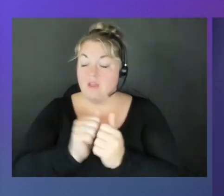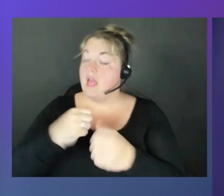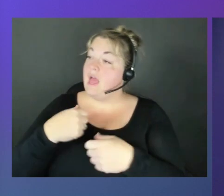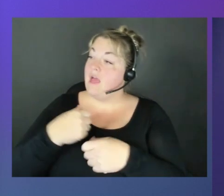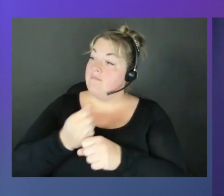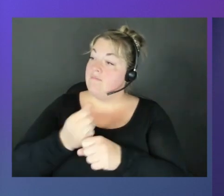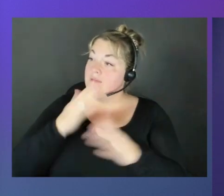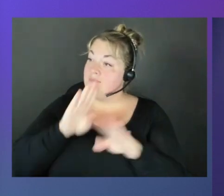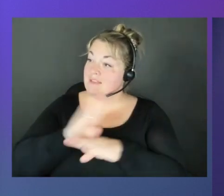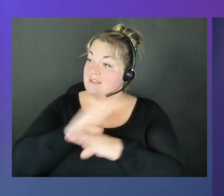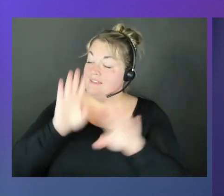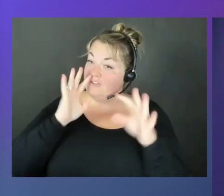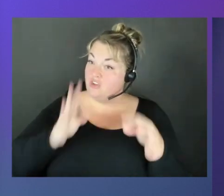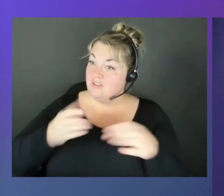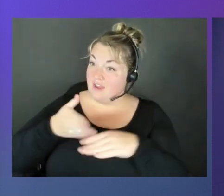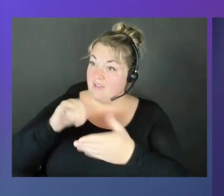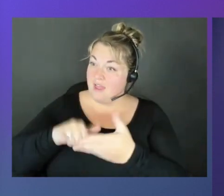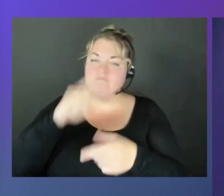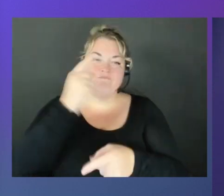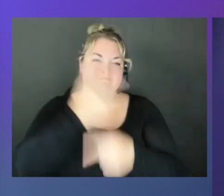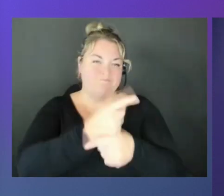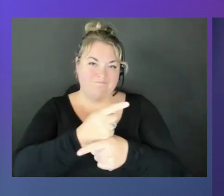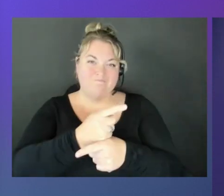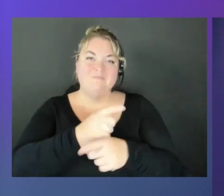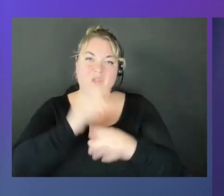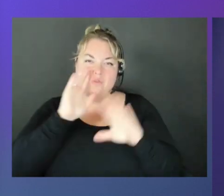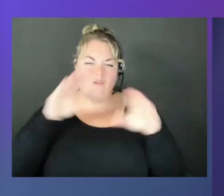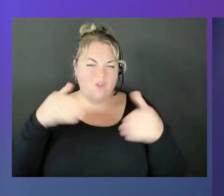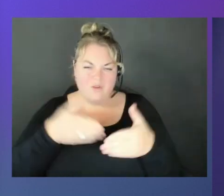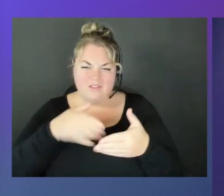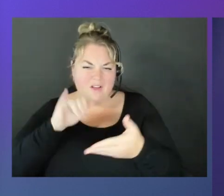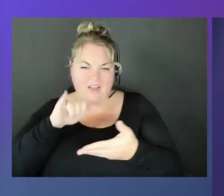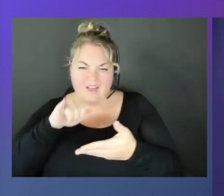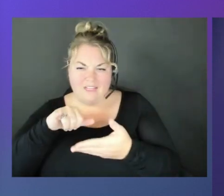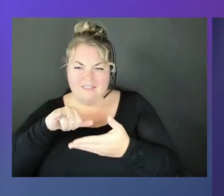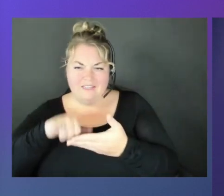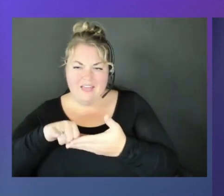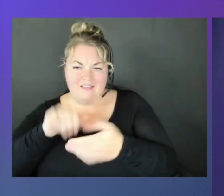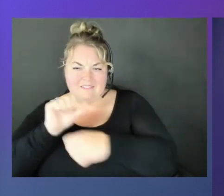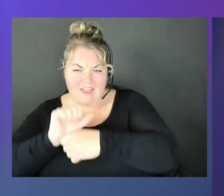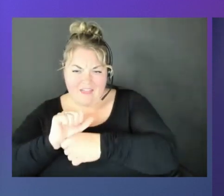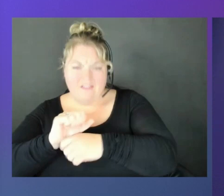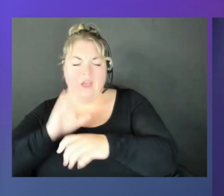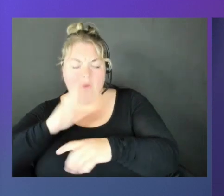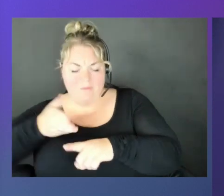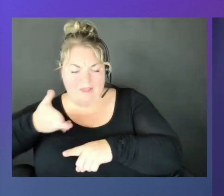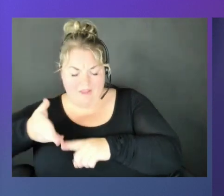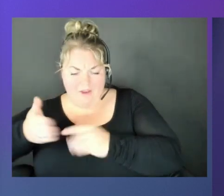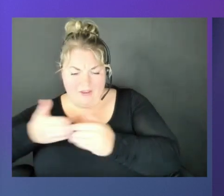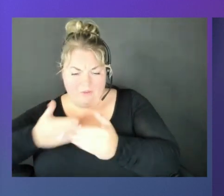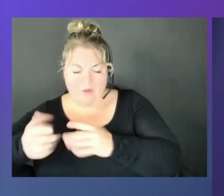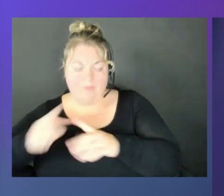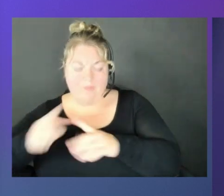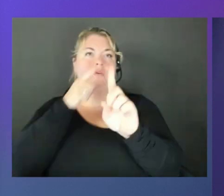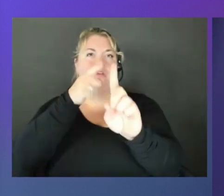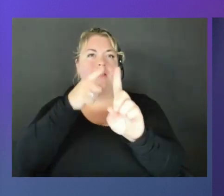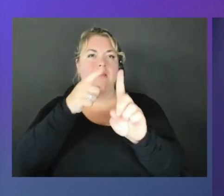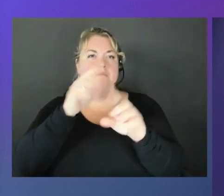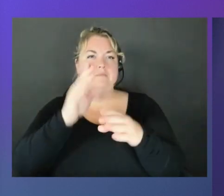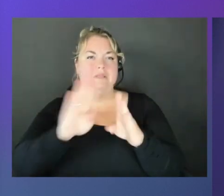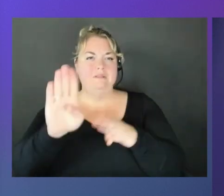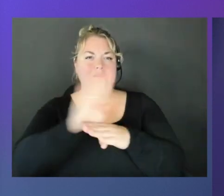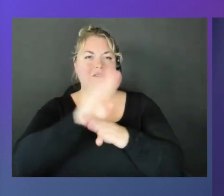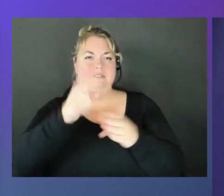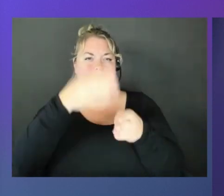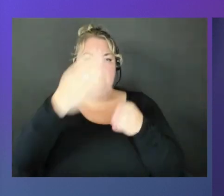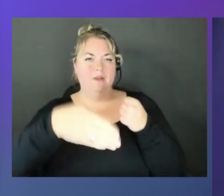Don't focus on the tech. The tech's going to be there, you can use whatever. What is the primary business outcome that you're driving? That is really what we're after. So everyone, check